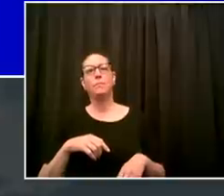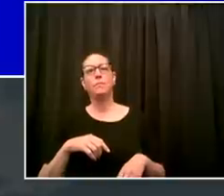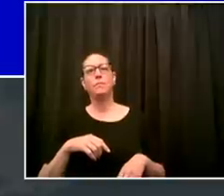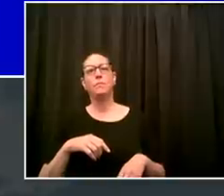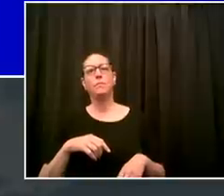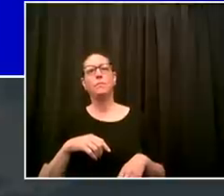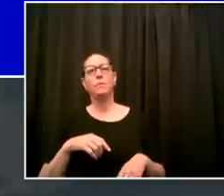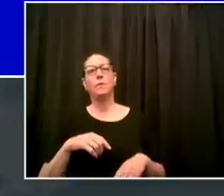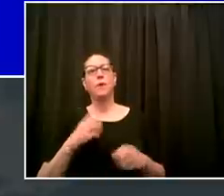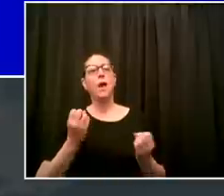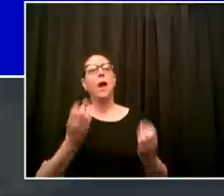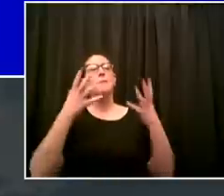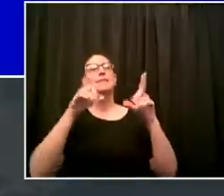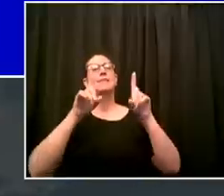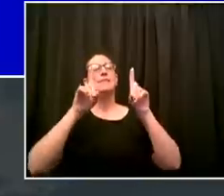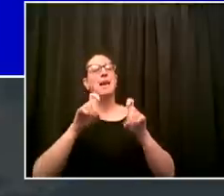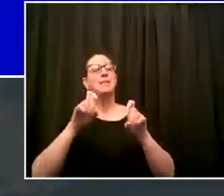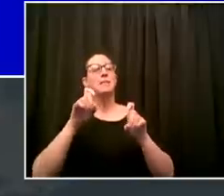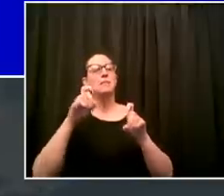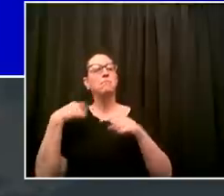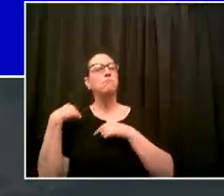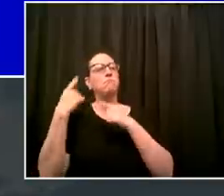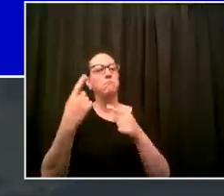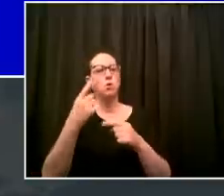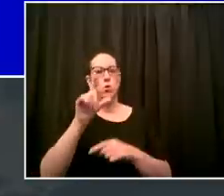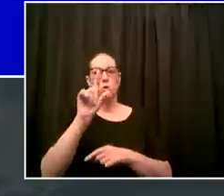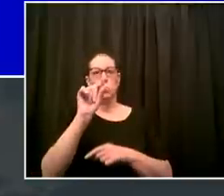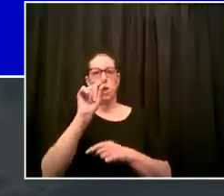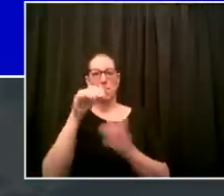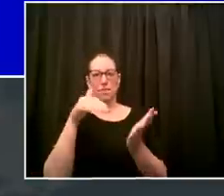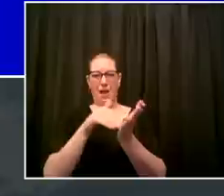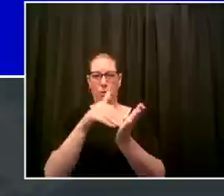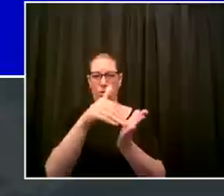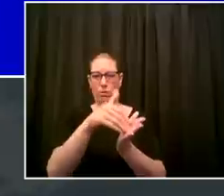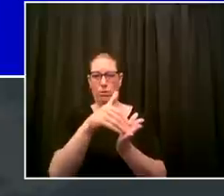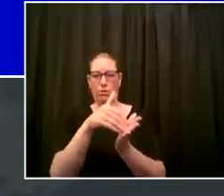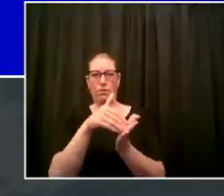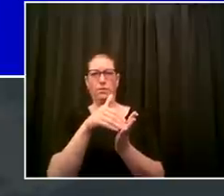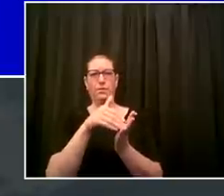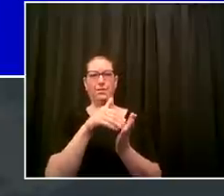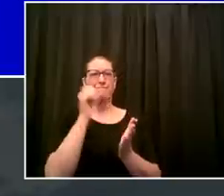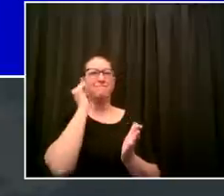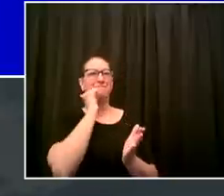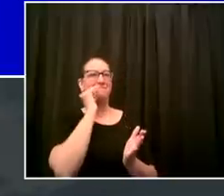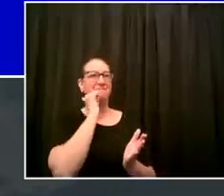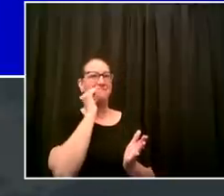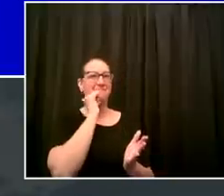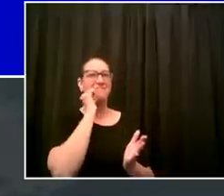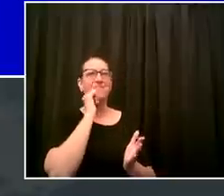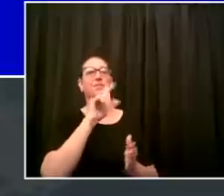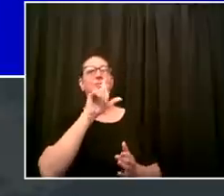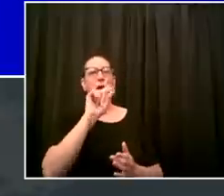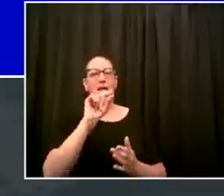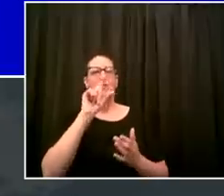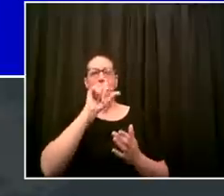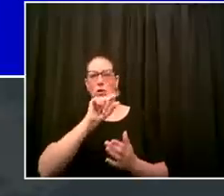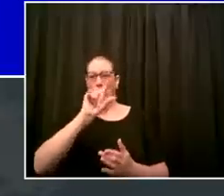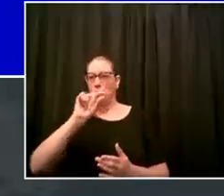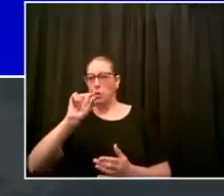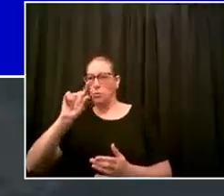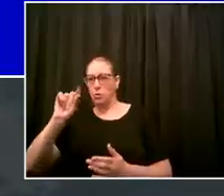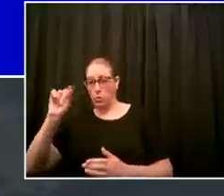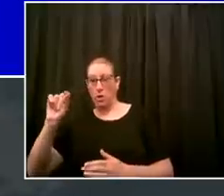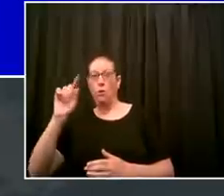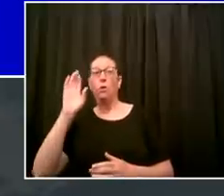capacity in terms of our labs and our ability to test out in communities that's going to grow steadily and